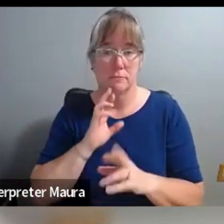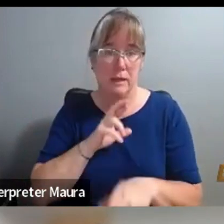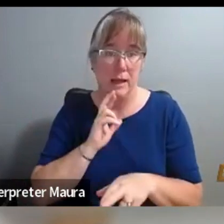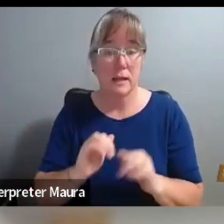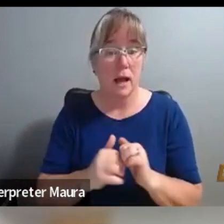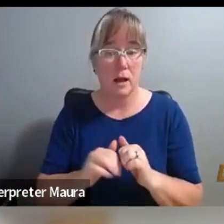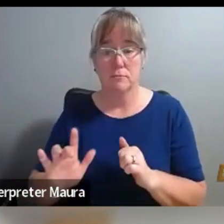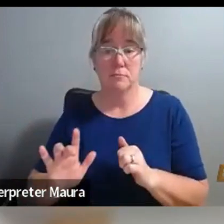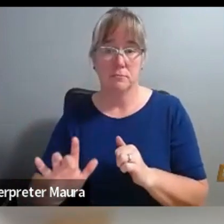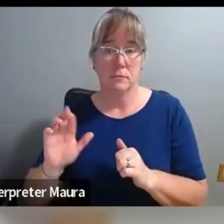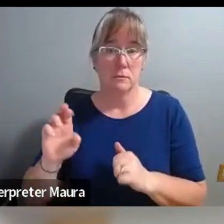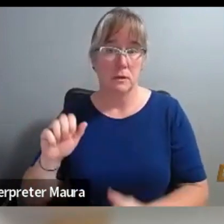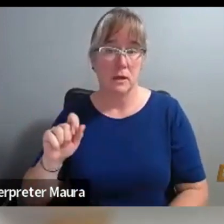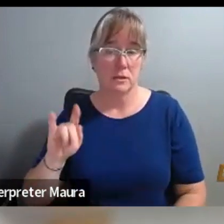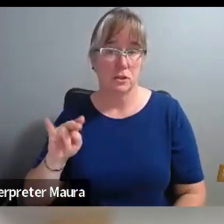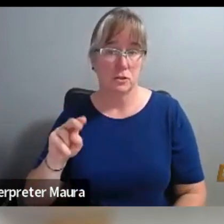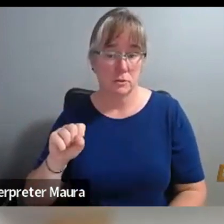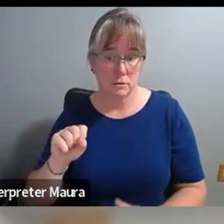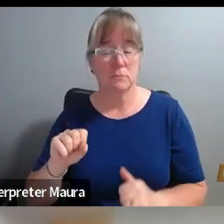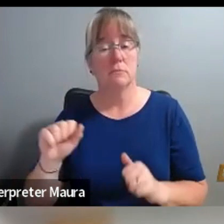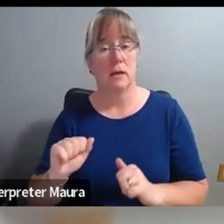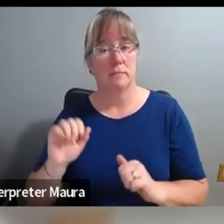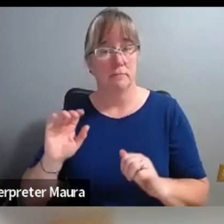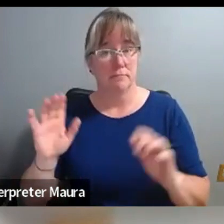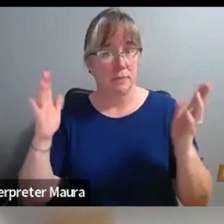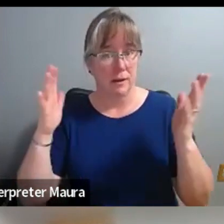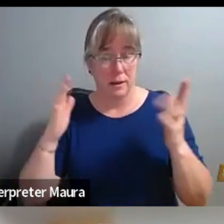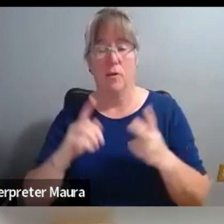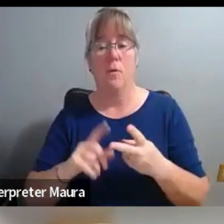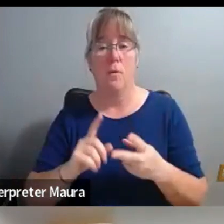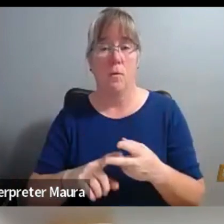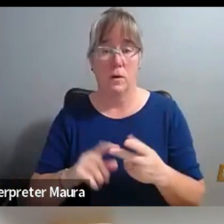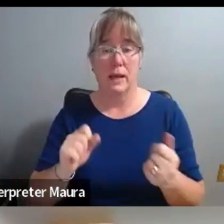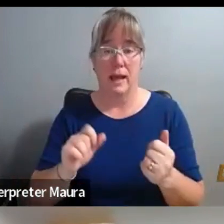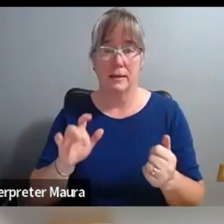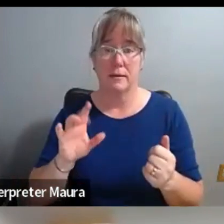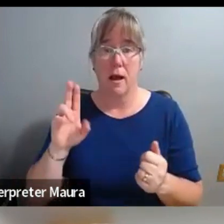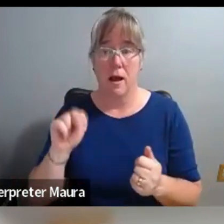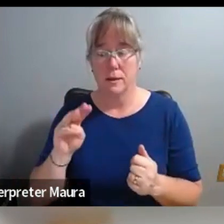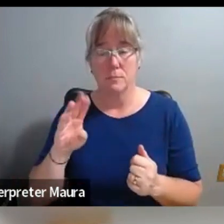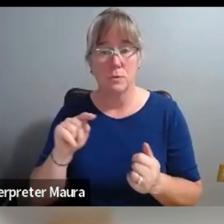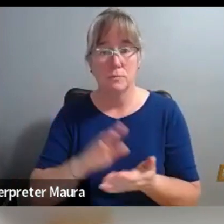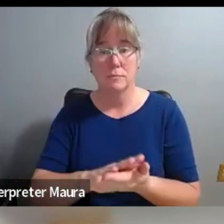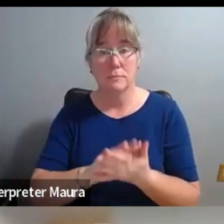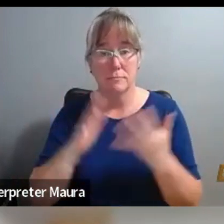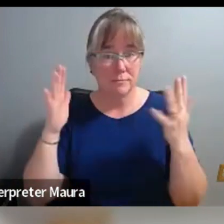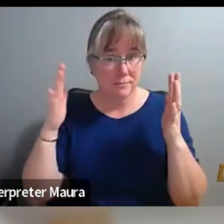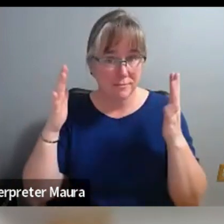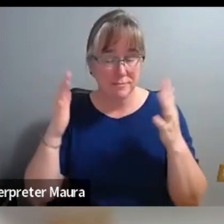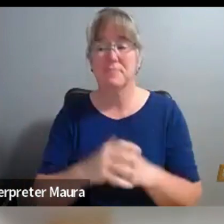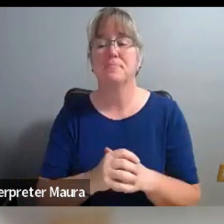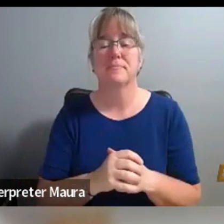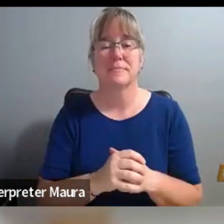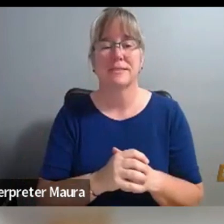Reactions can be audible applause and there will be moments for that during the program and we'll let you know when it's time. We also